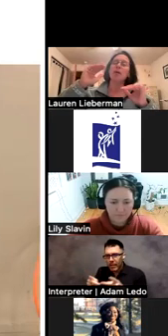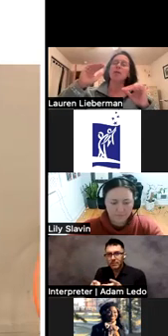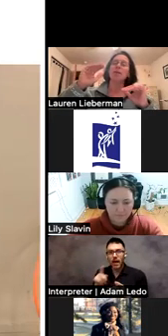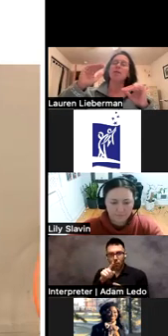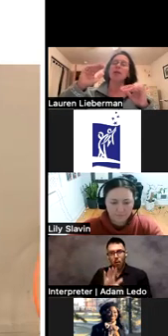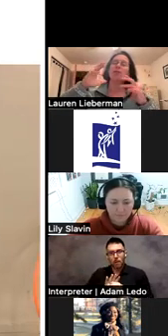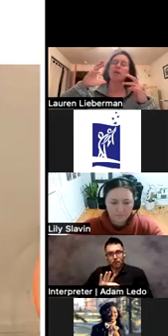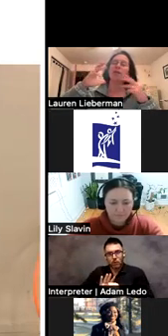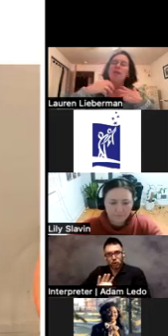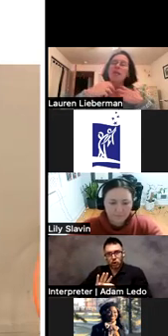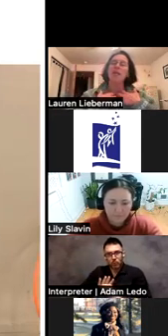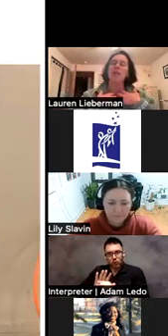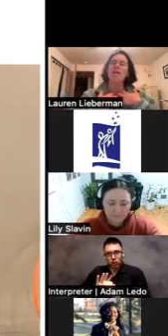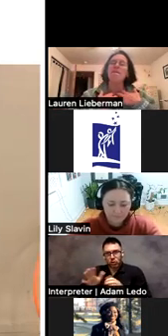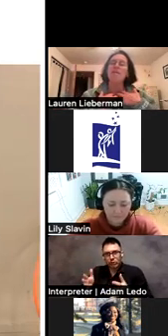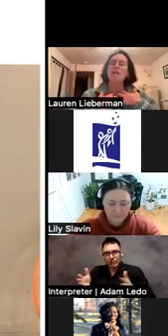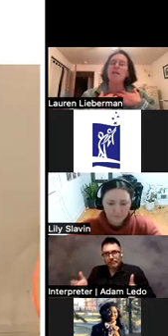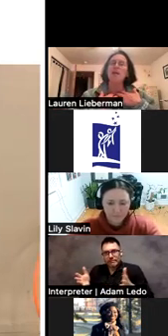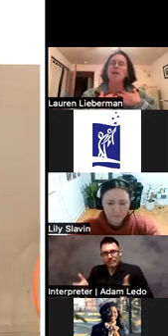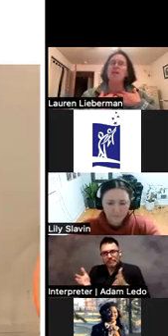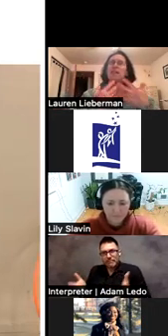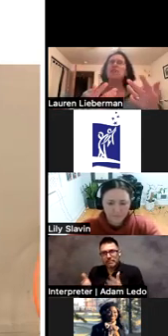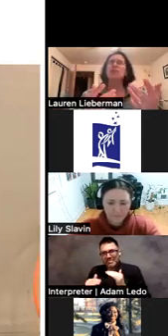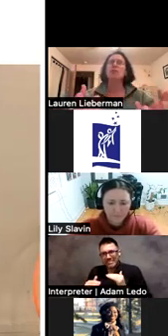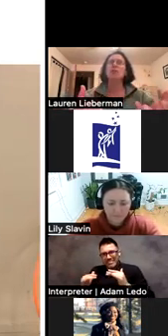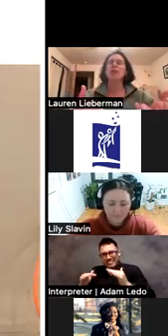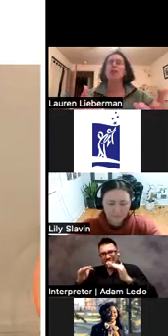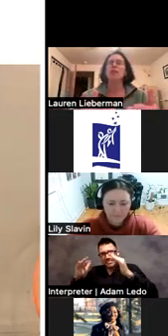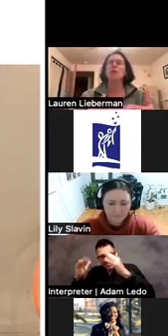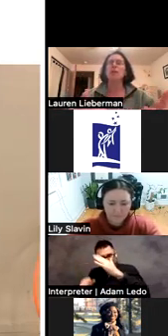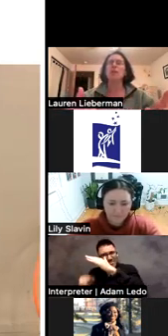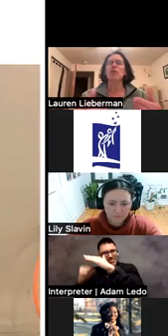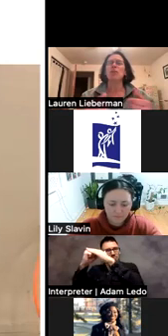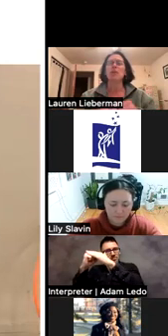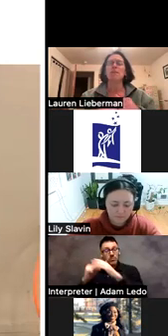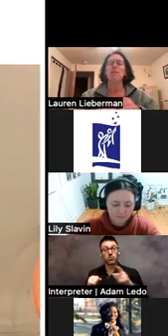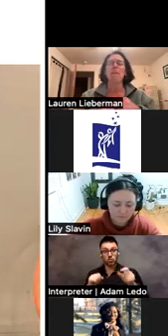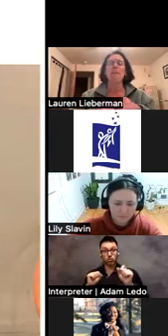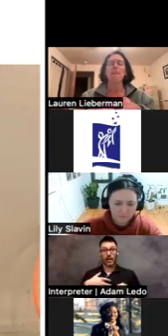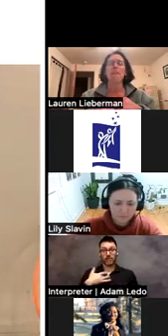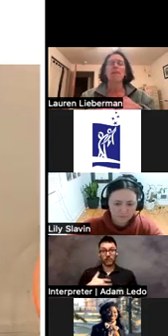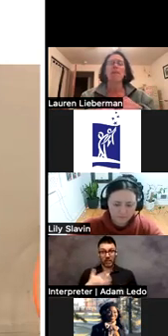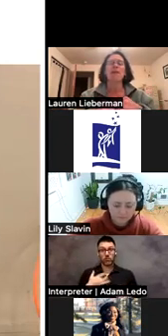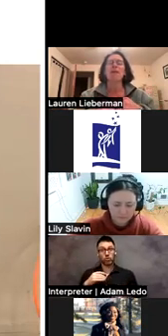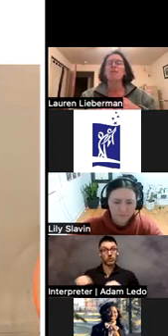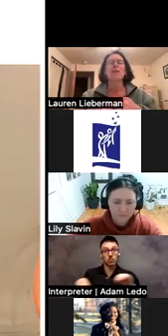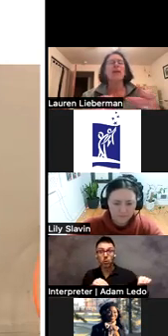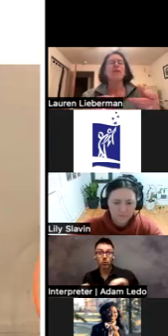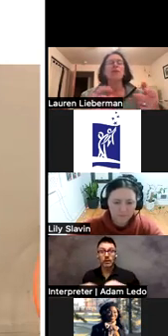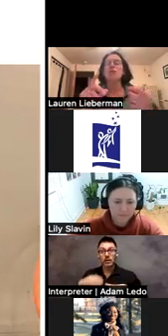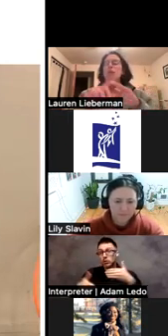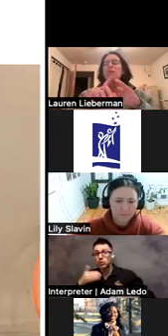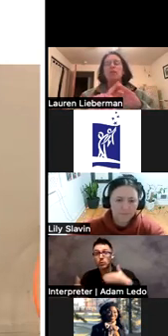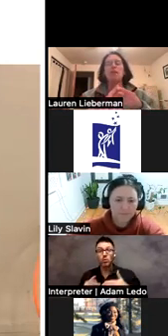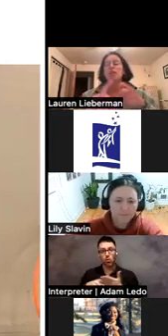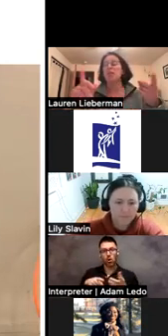reach her potential, and so that she can feel like she's moving the way she should be. So again,